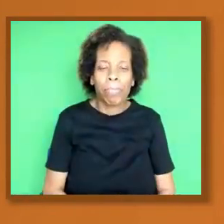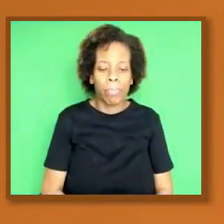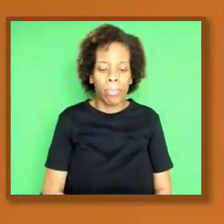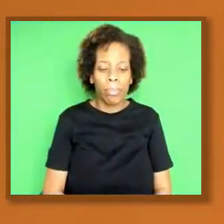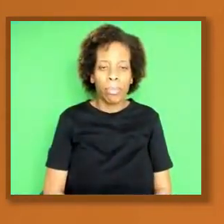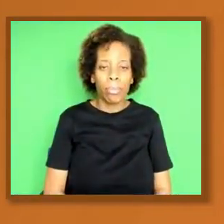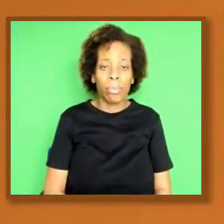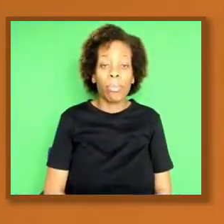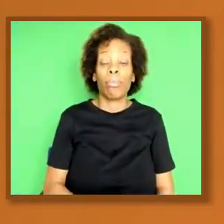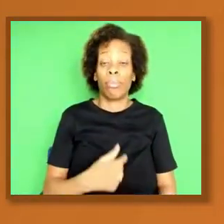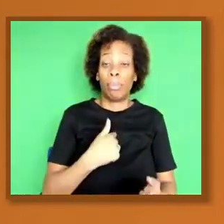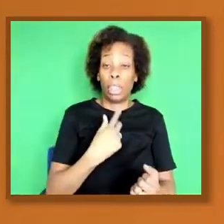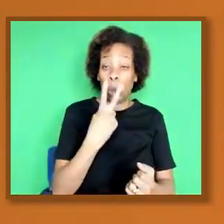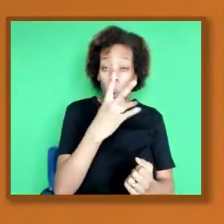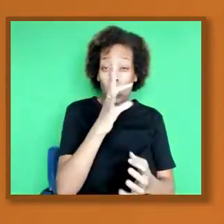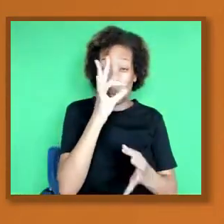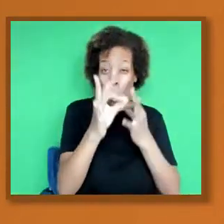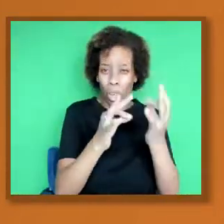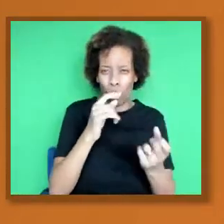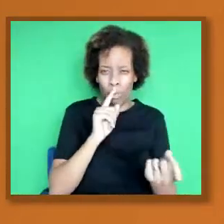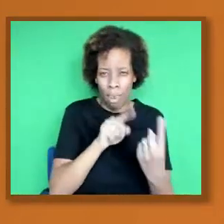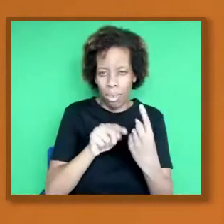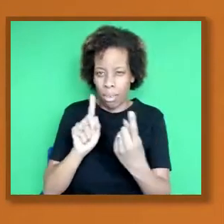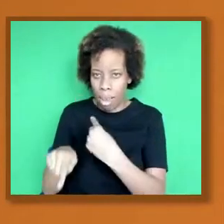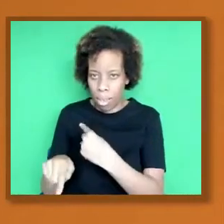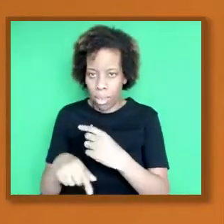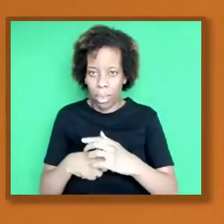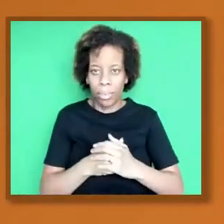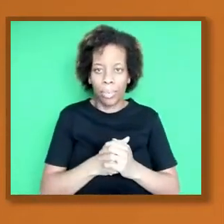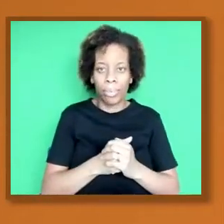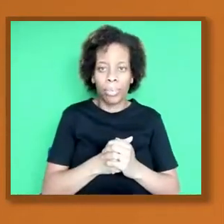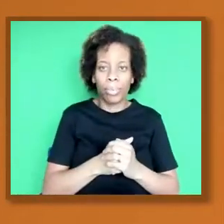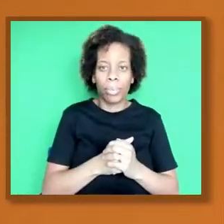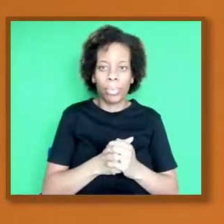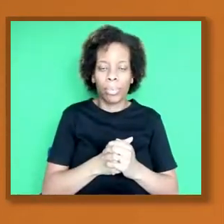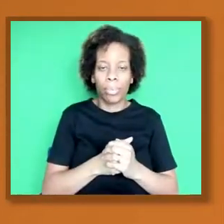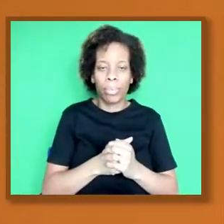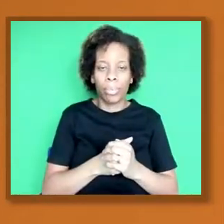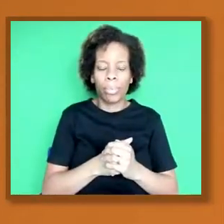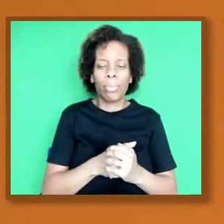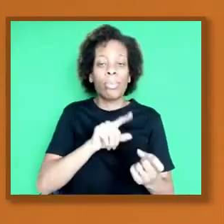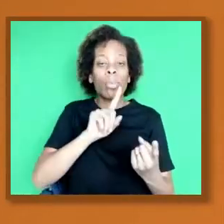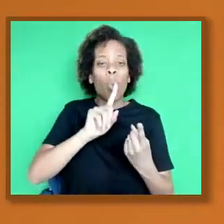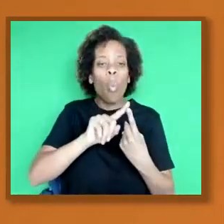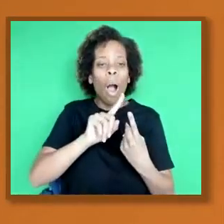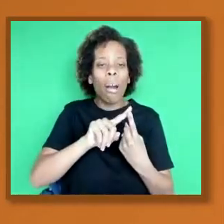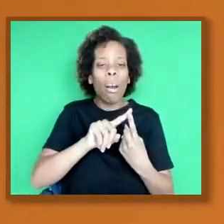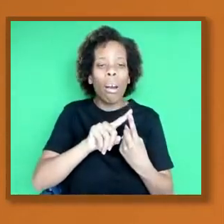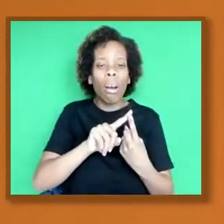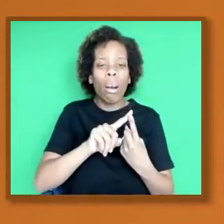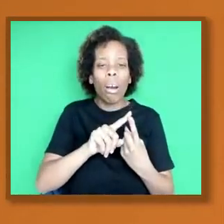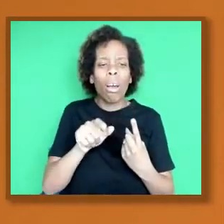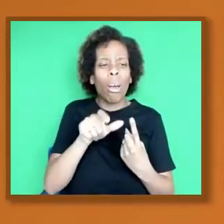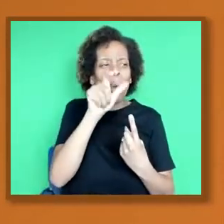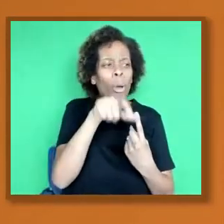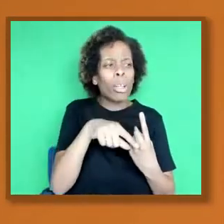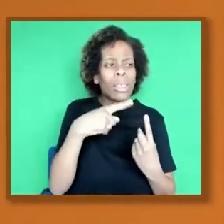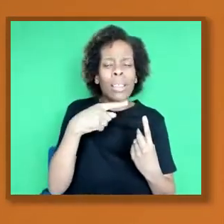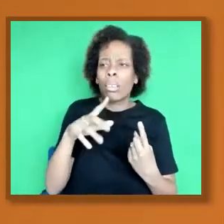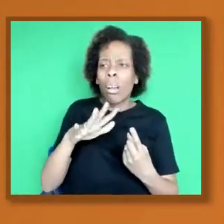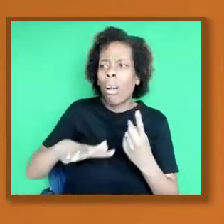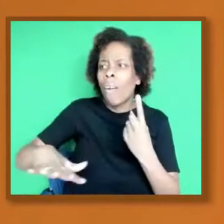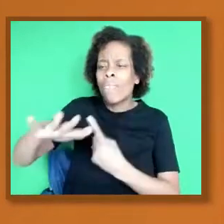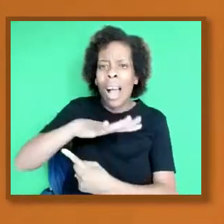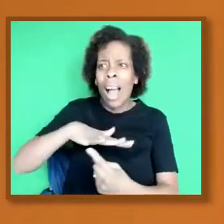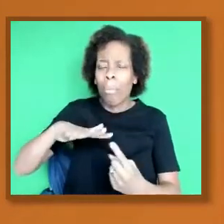was one statement which was made about the person who's, the entire family seemed to come down with COVID